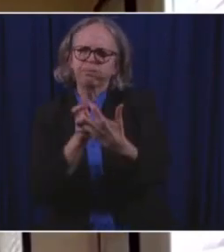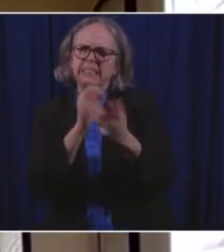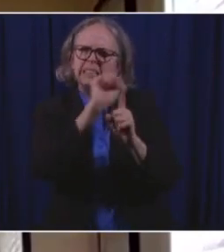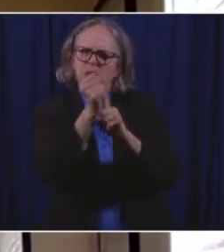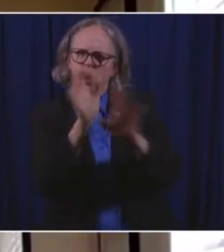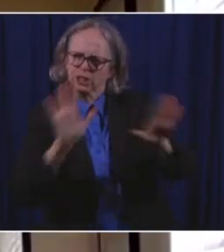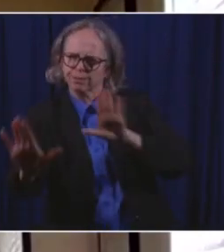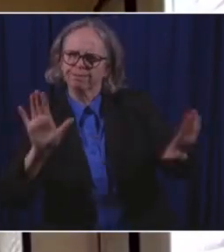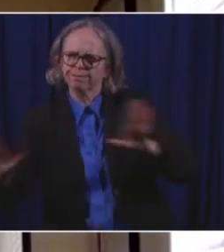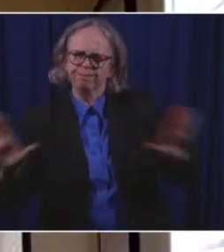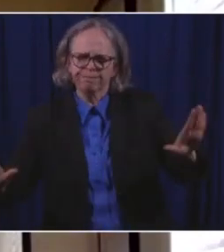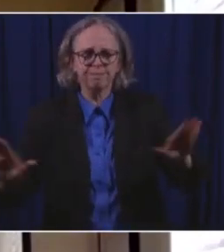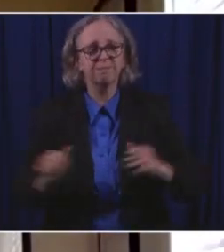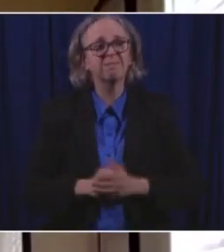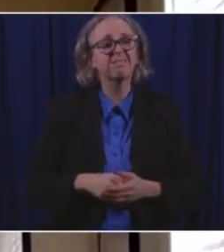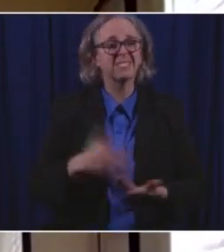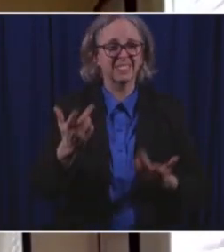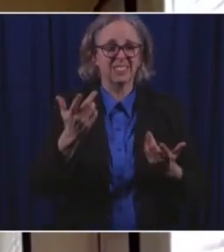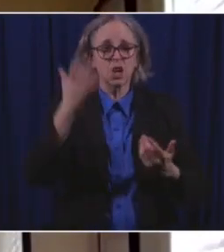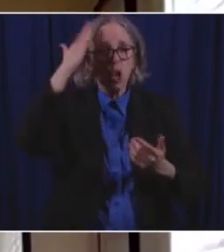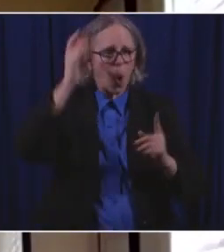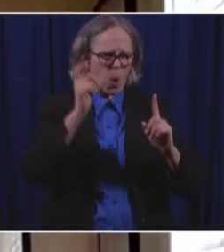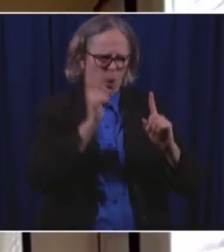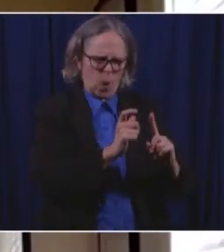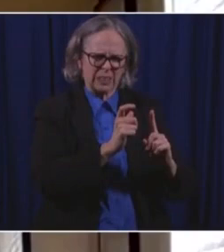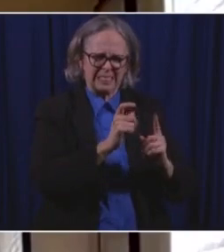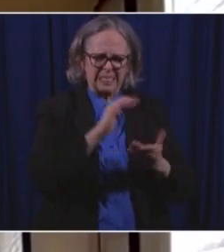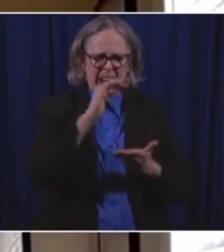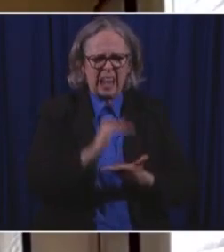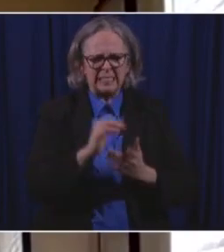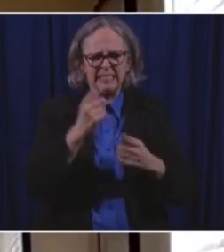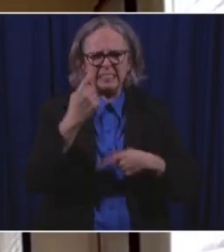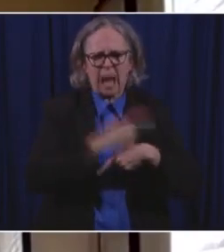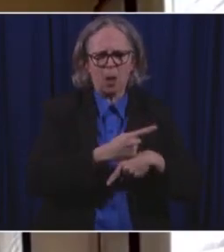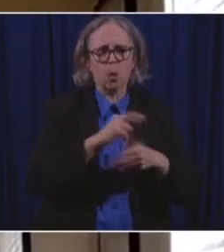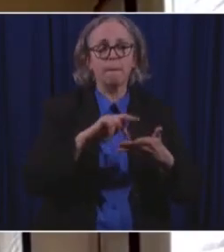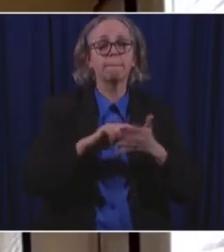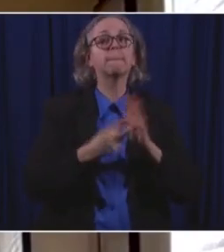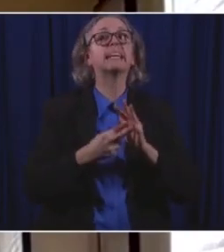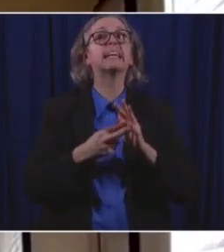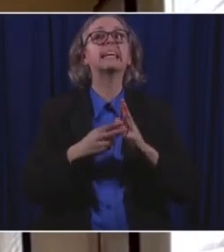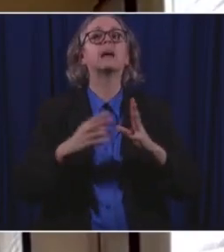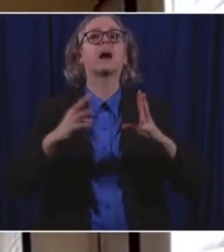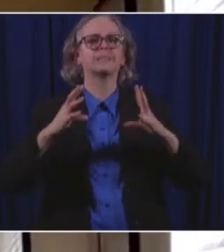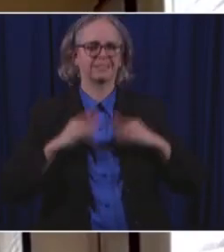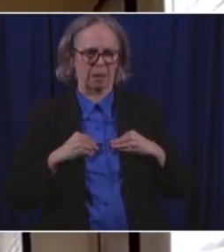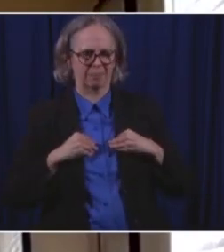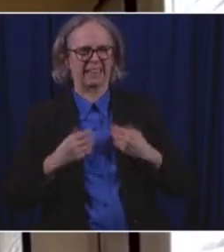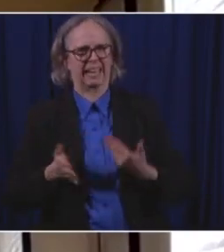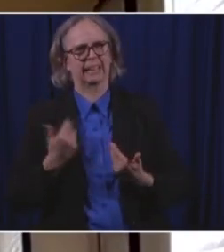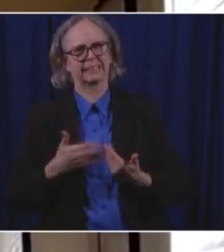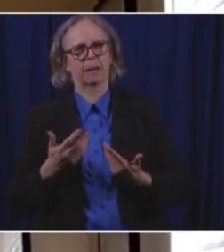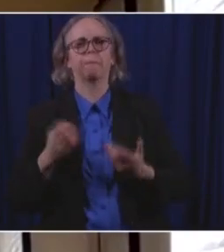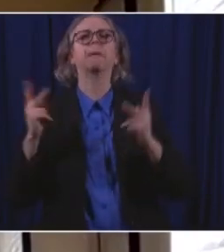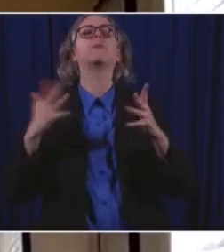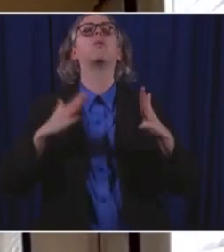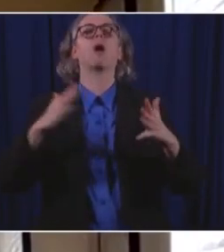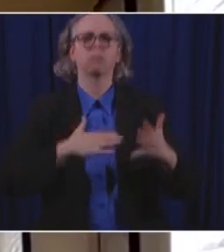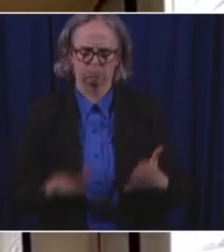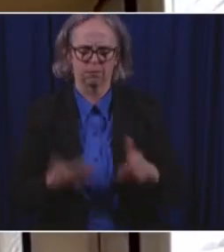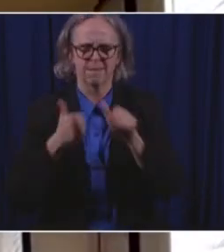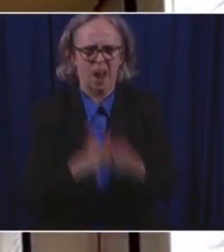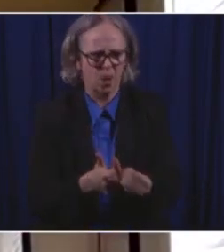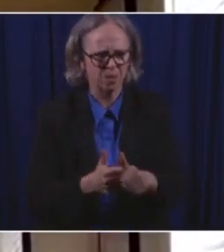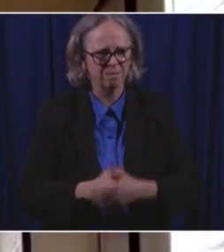quarantine to improve compliance. I want to reiterate, we understand that quarantine